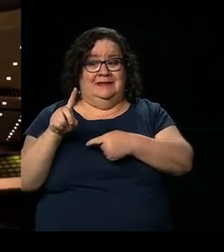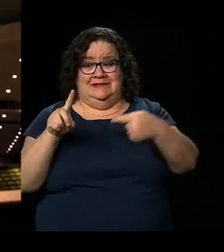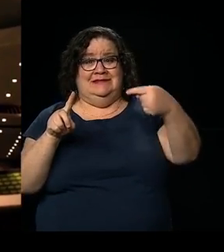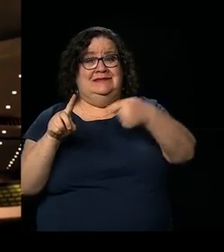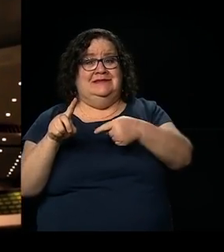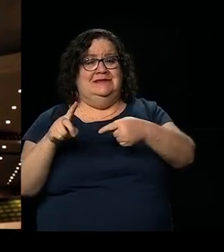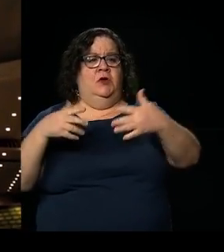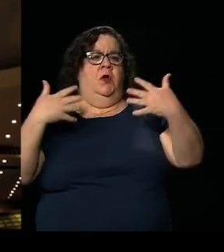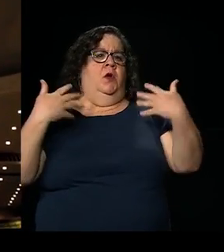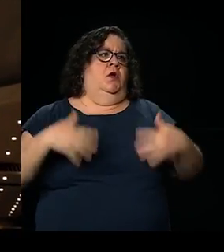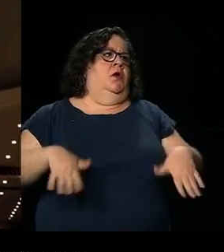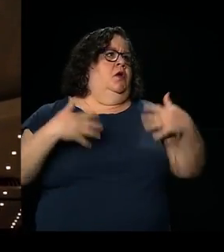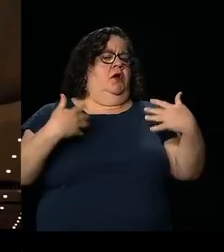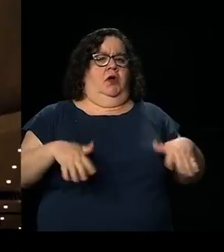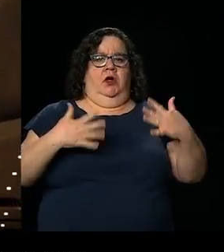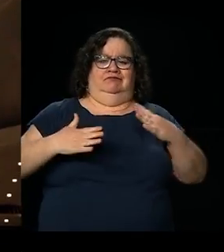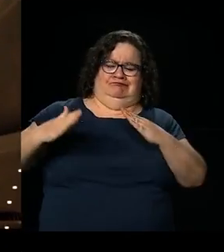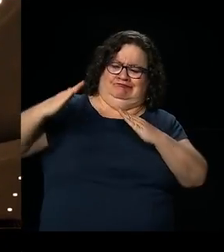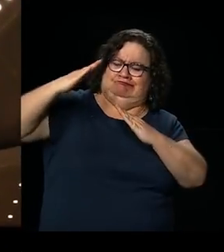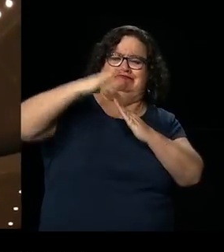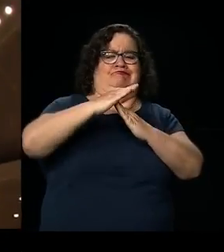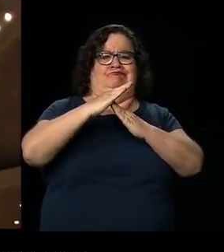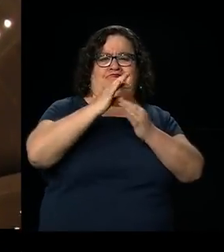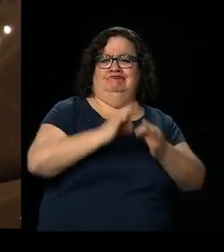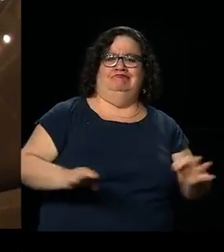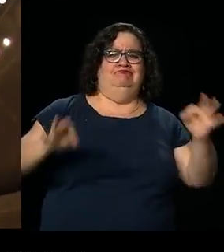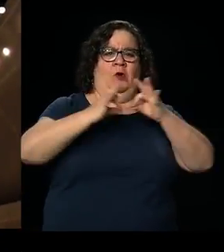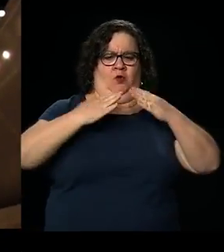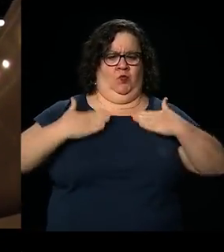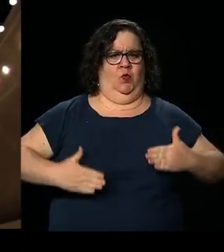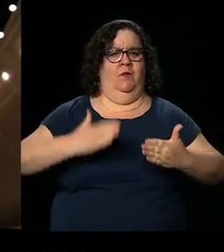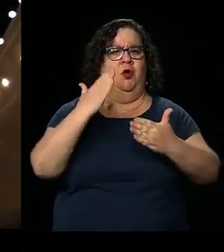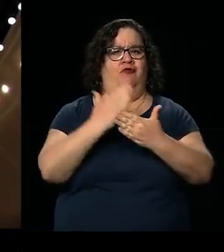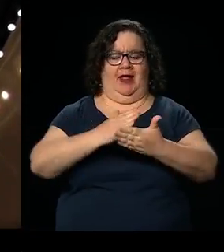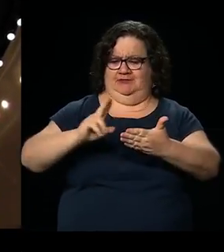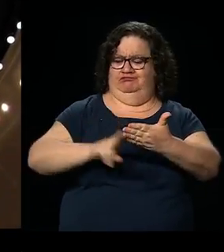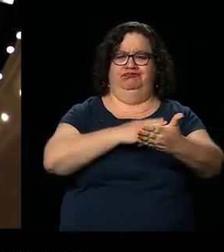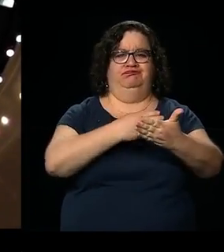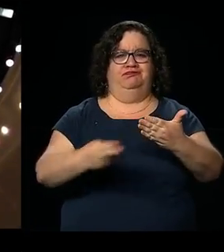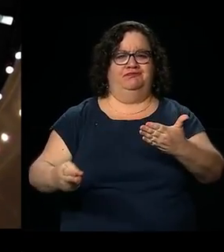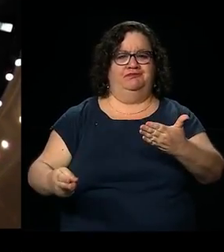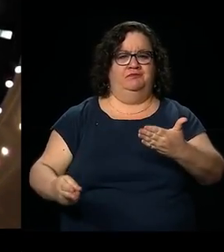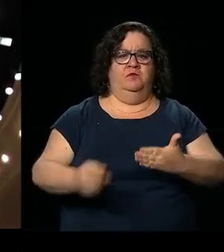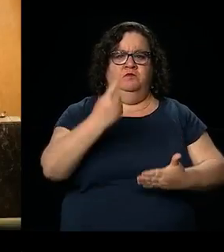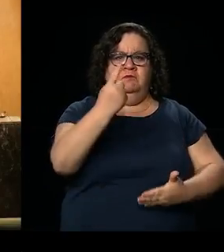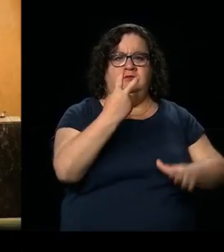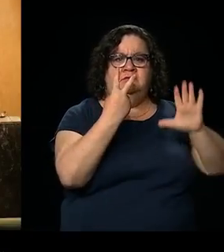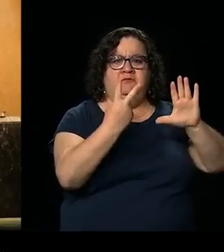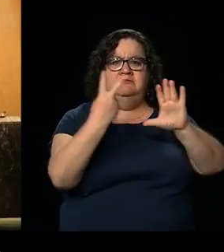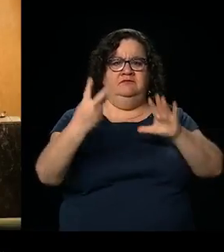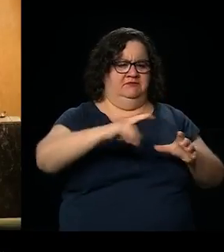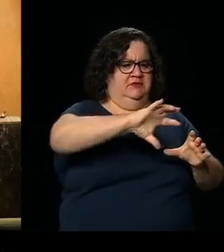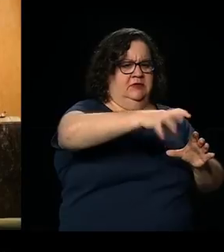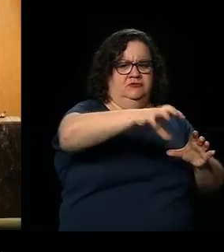CRPD. This is the largest human rights treaty ever.